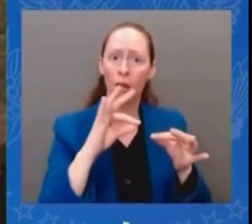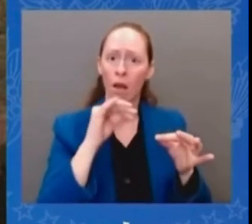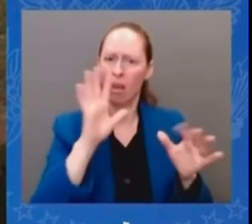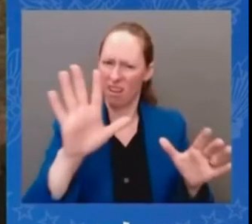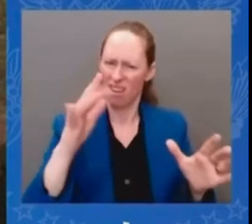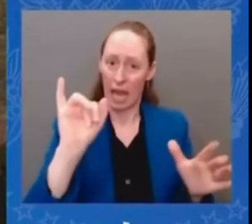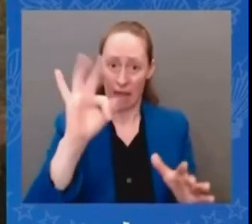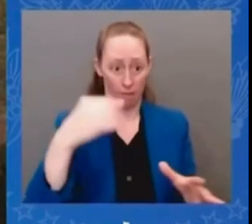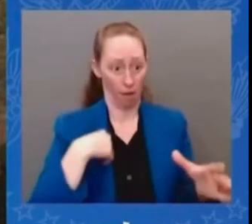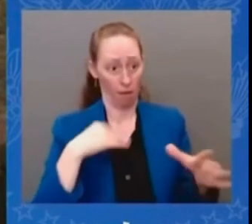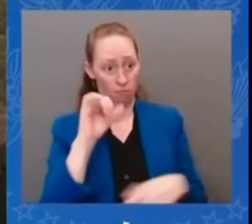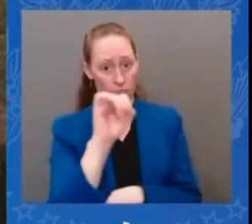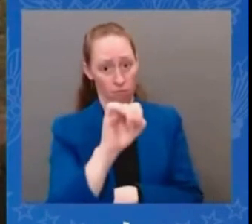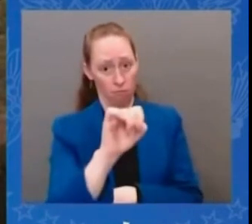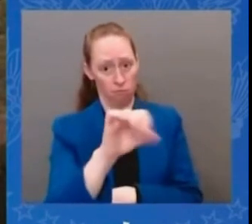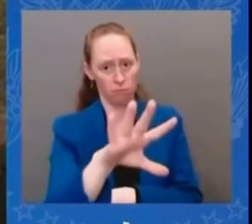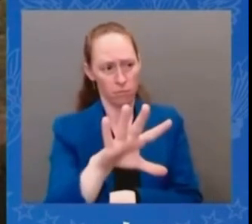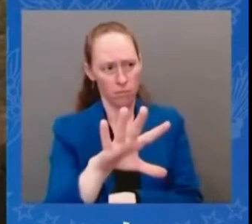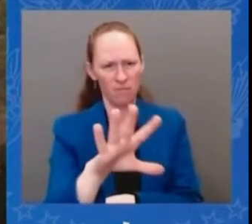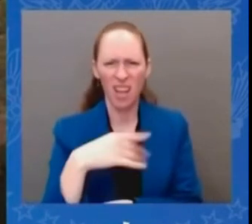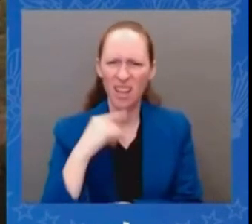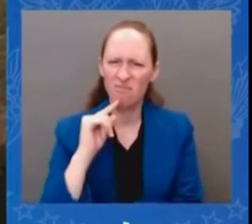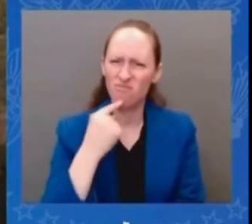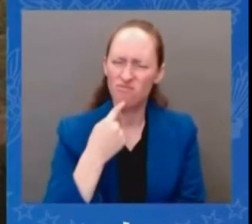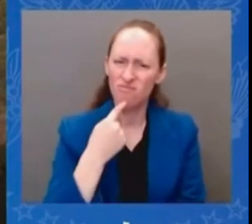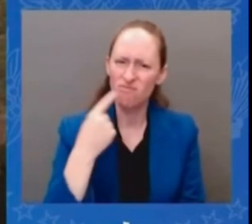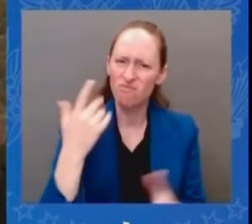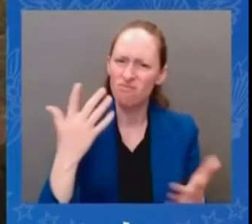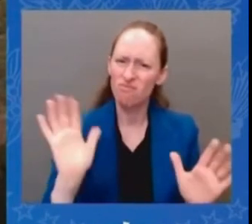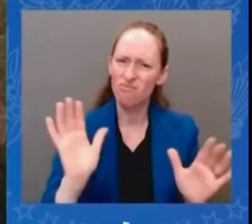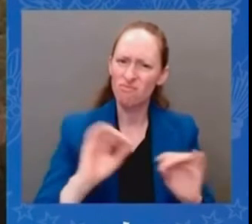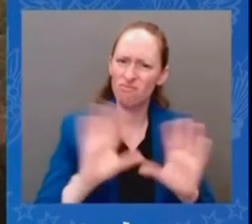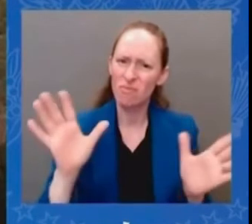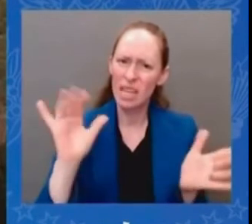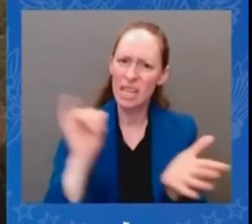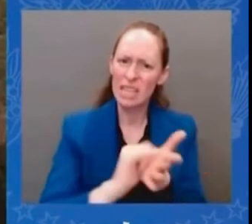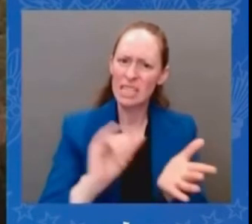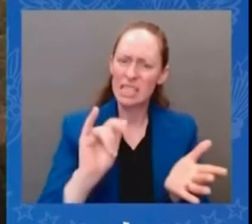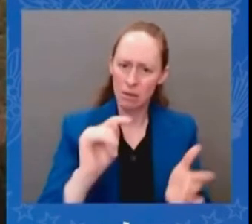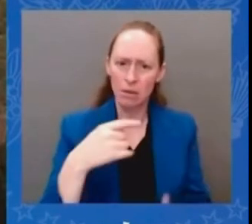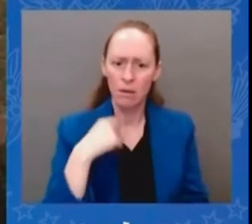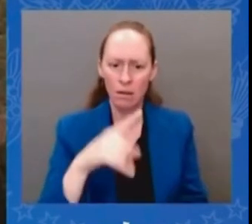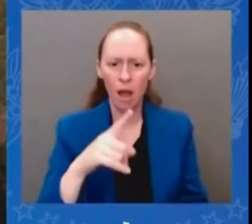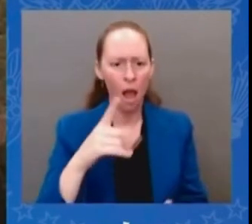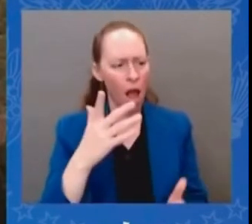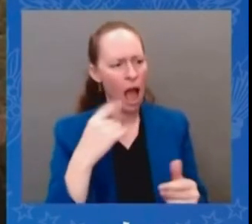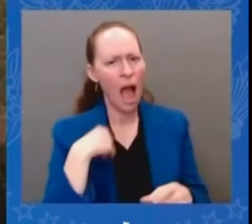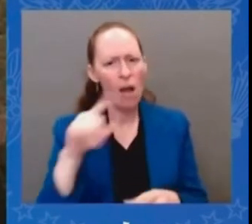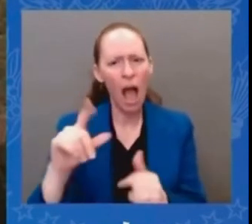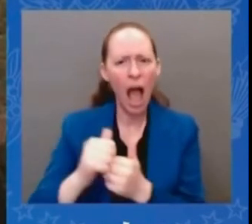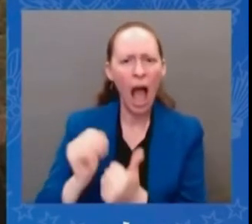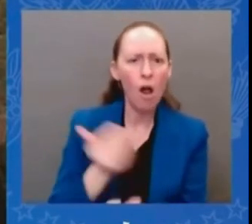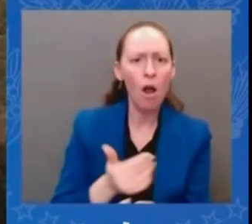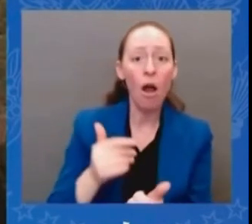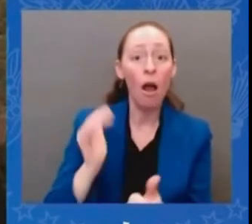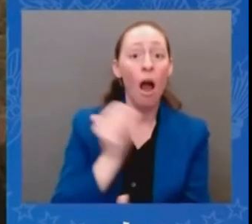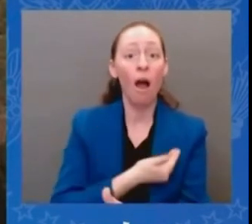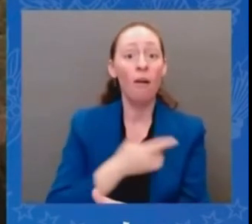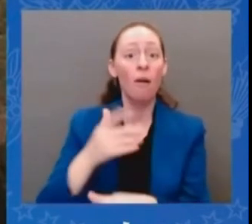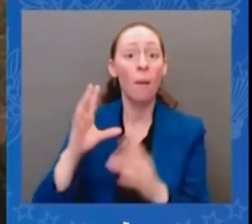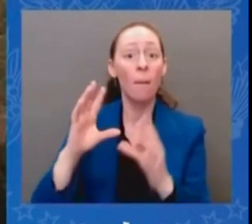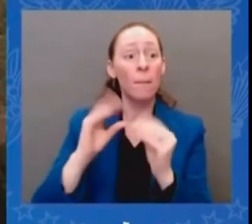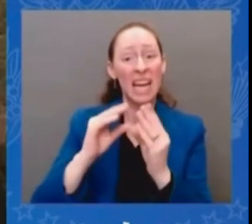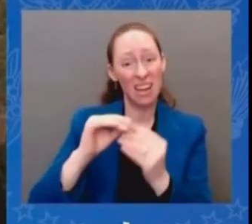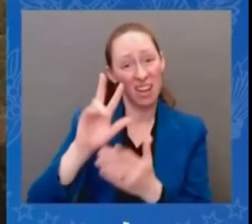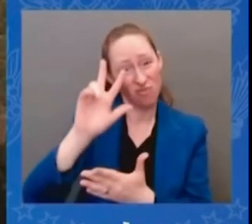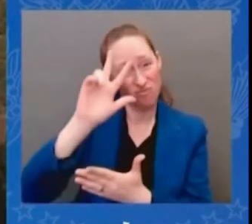three and a half hours so we covered an awful lot of territory and uh and i must say